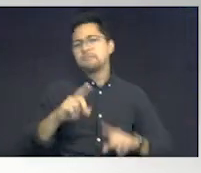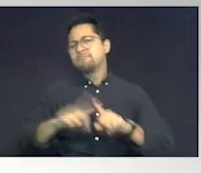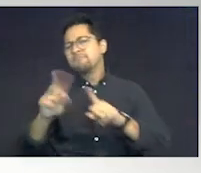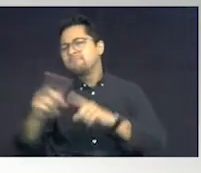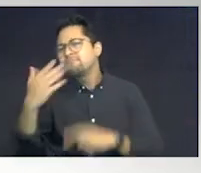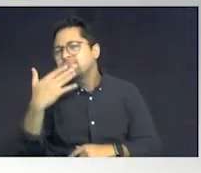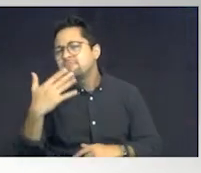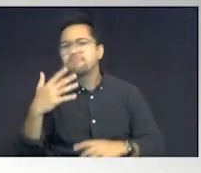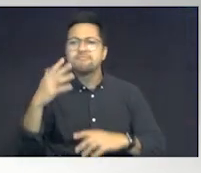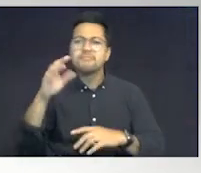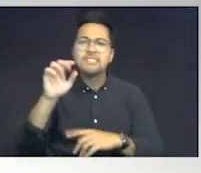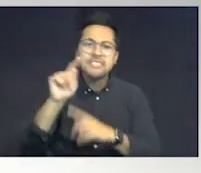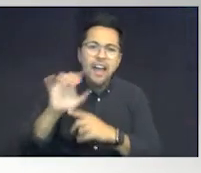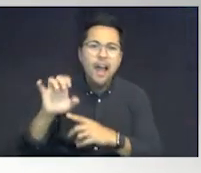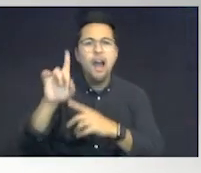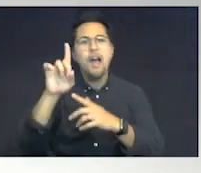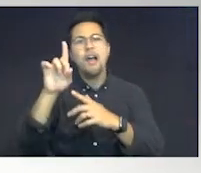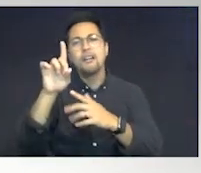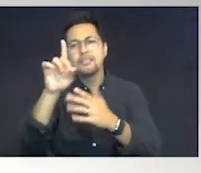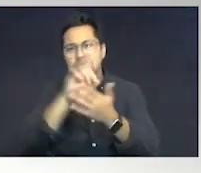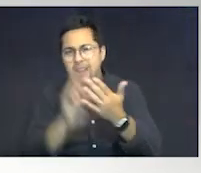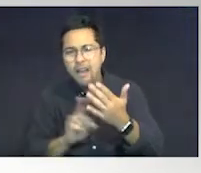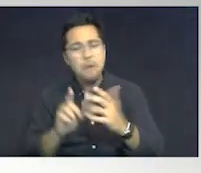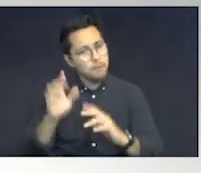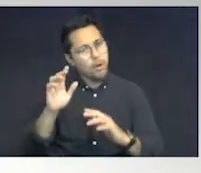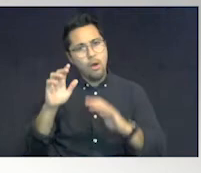styles, but they will always have the minimum.